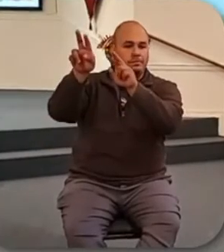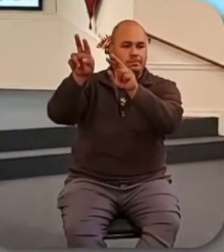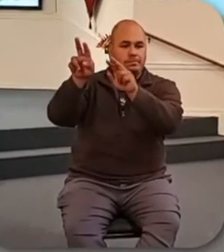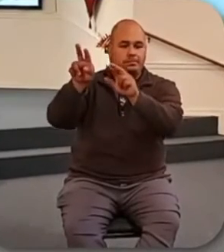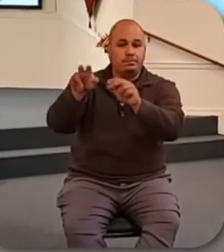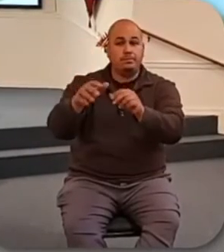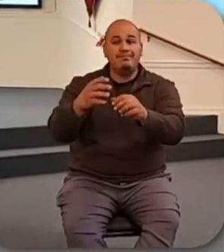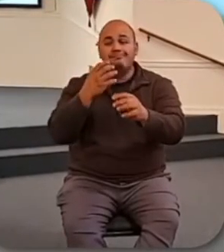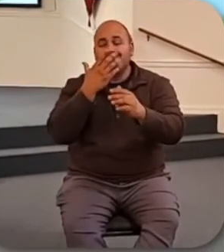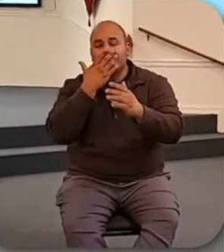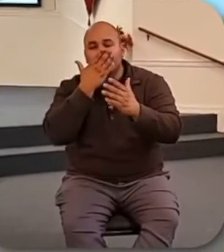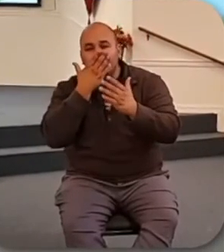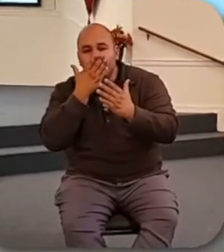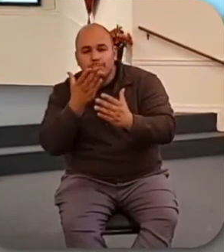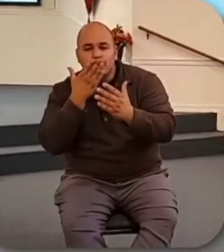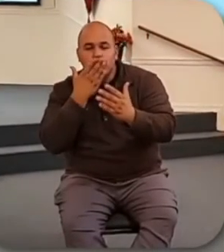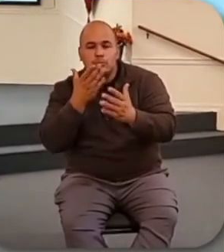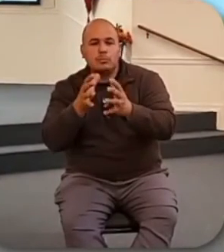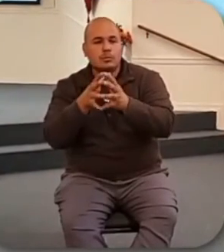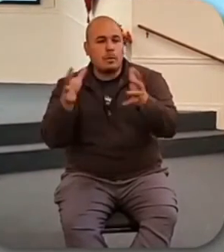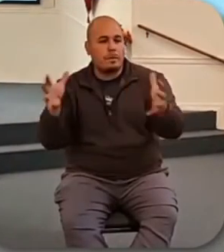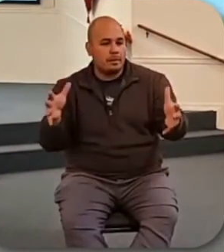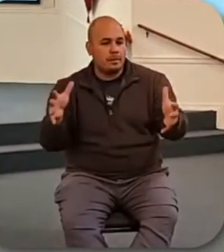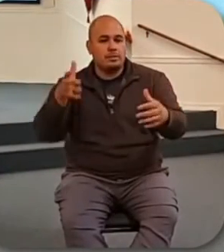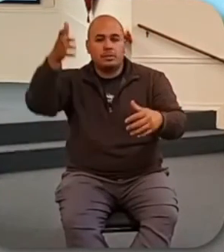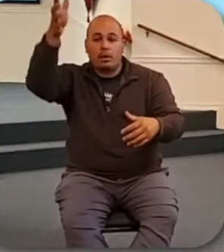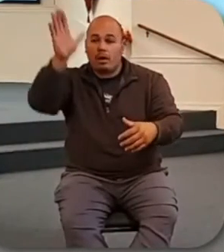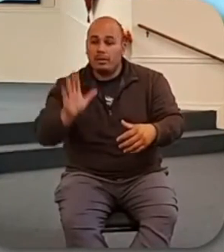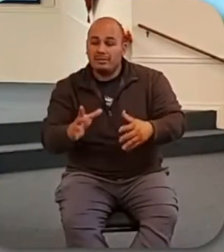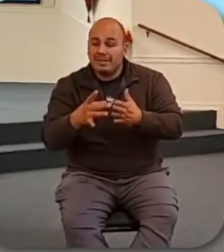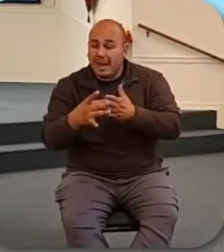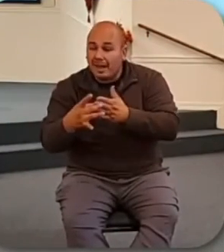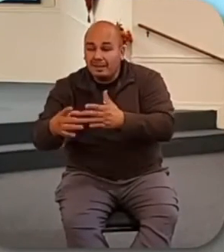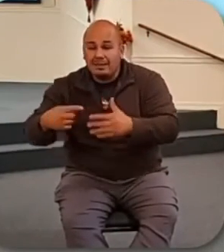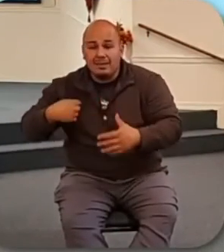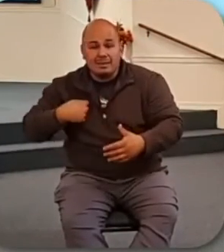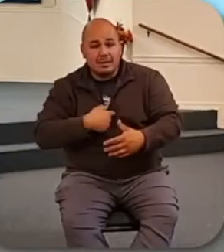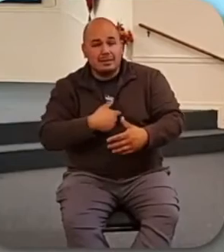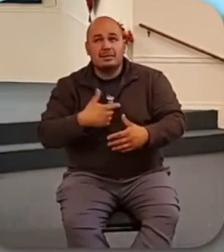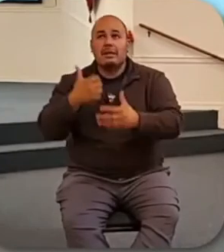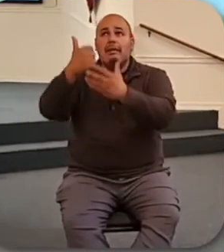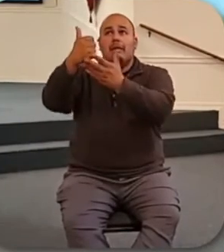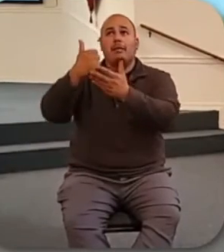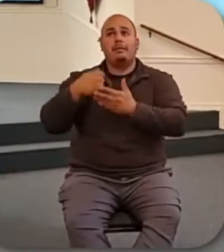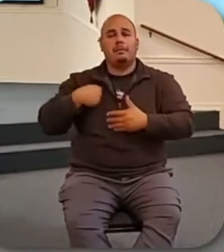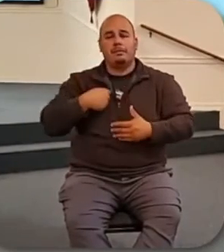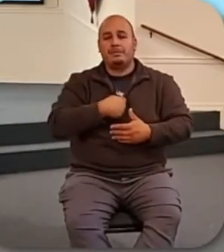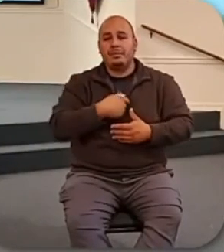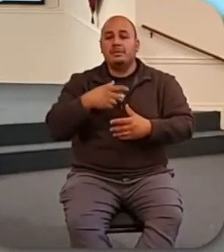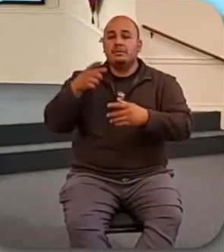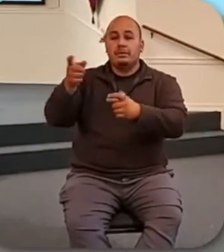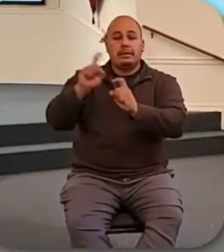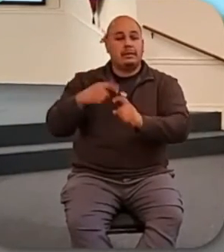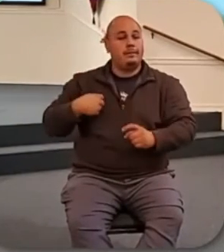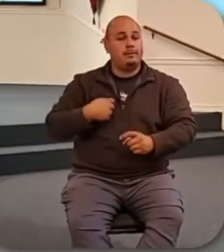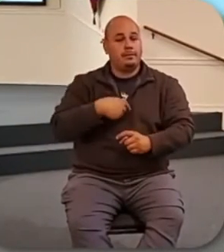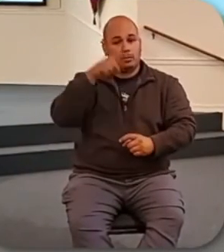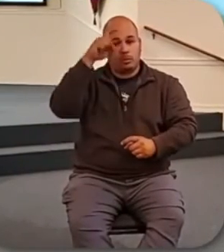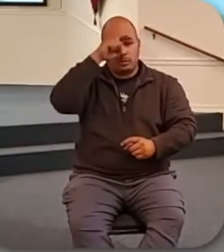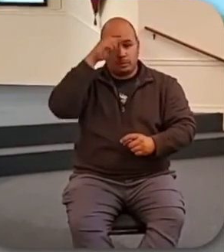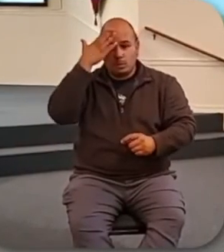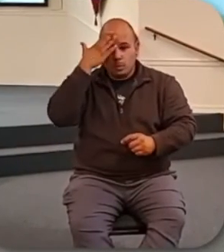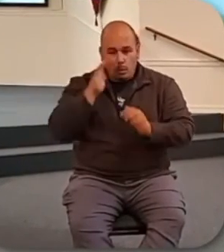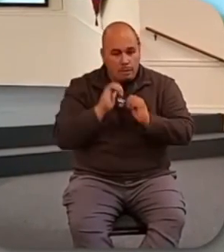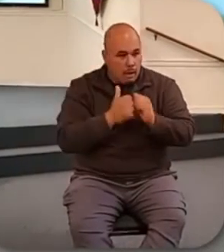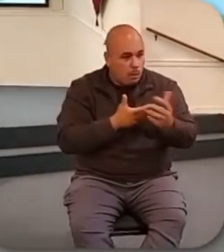guide us and bless us this week. Help us to be generous to those in need who you bring our way. Give us wisdom about when to help and how to help. Help us